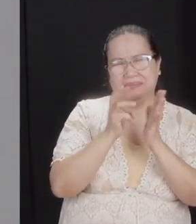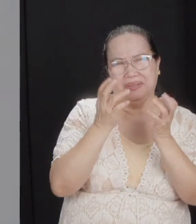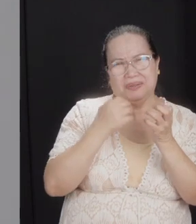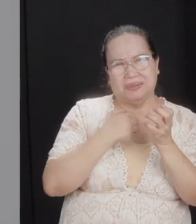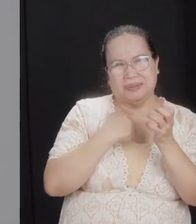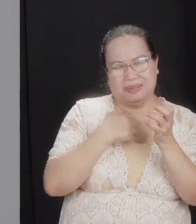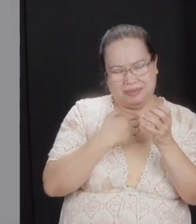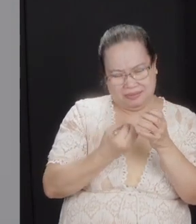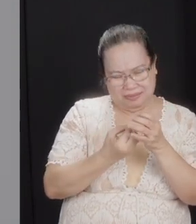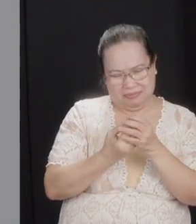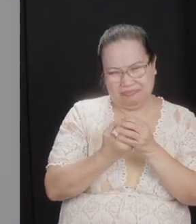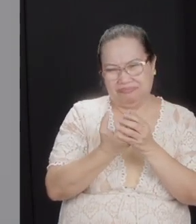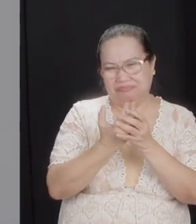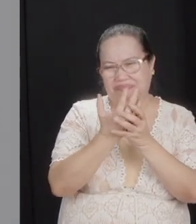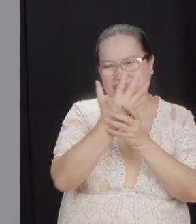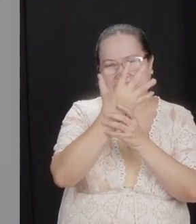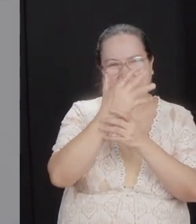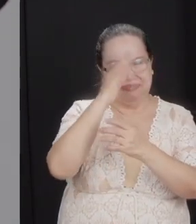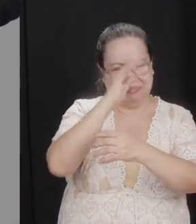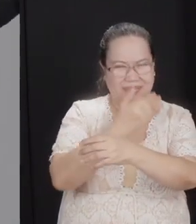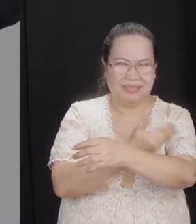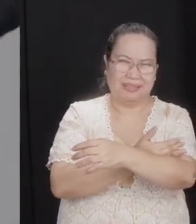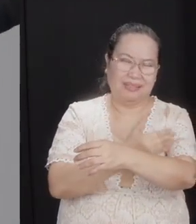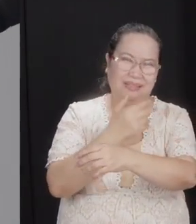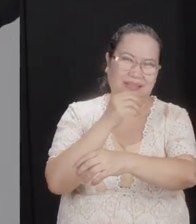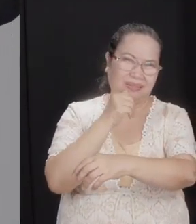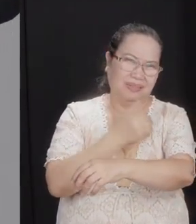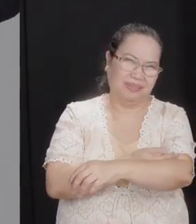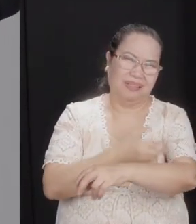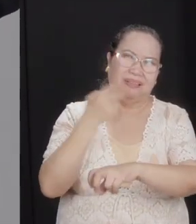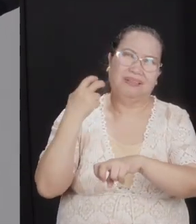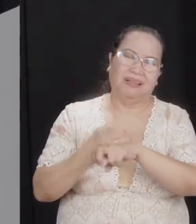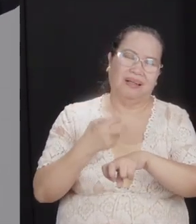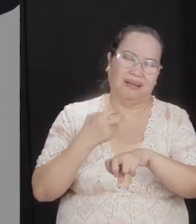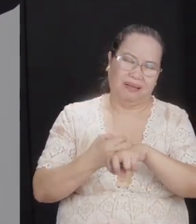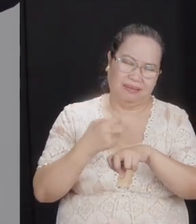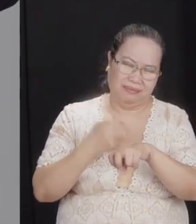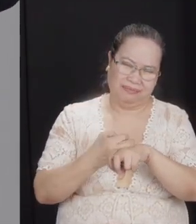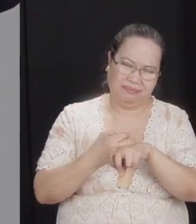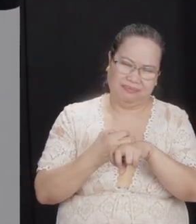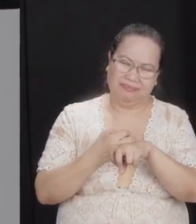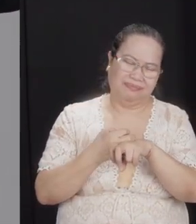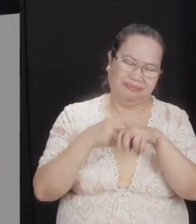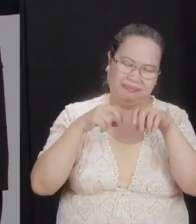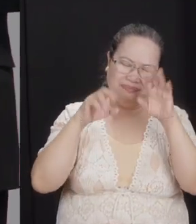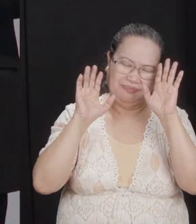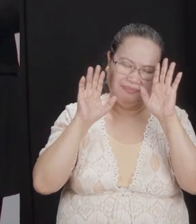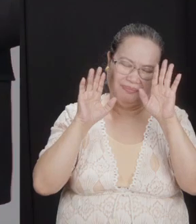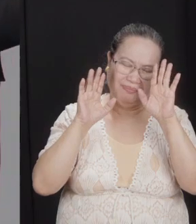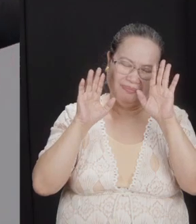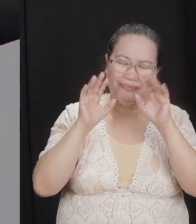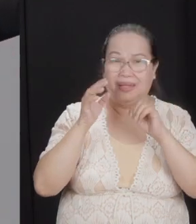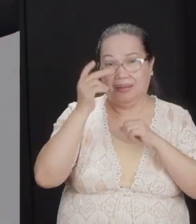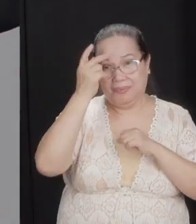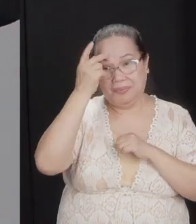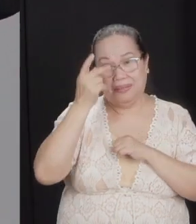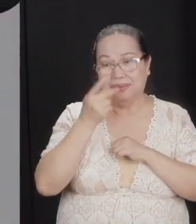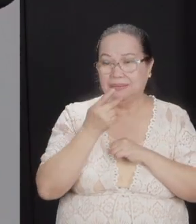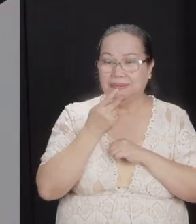raise my son or daughter right. But it's so hard, Lord. And so, you might continue to be the parent.